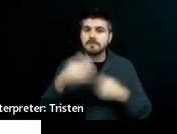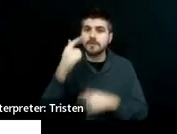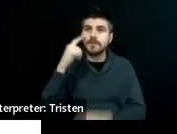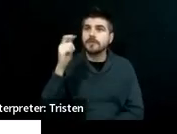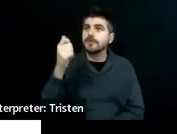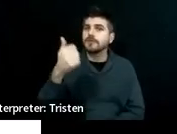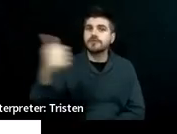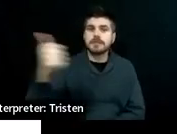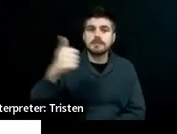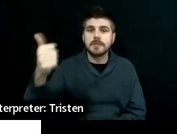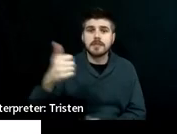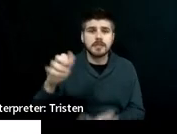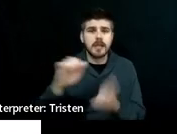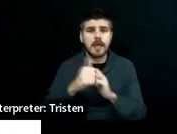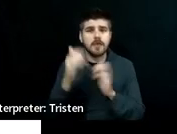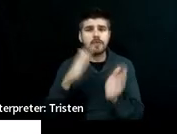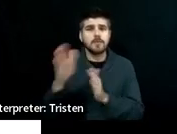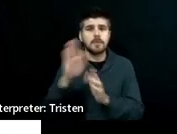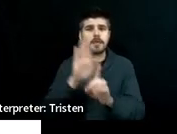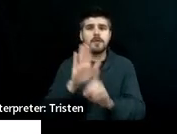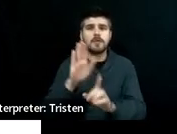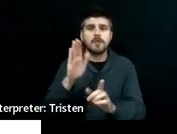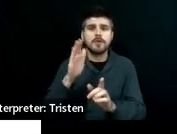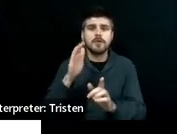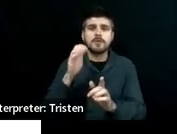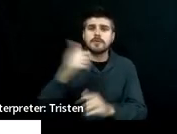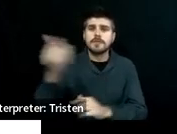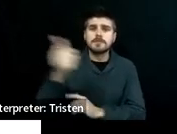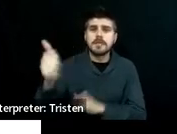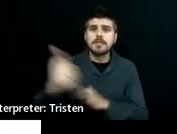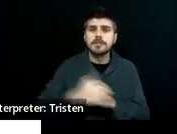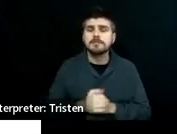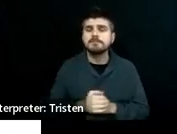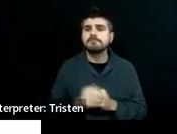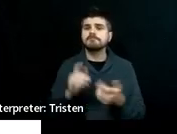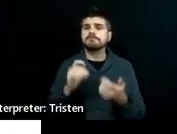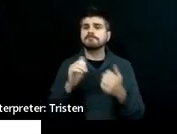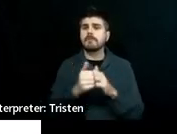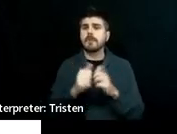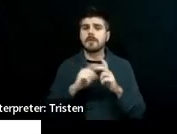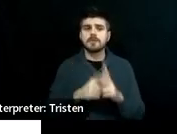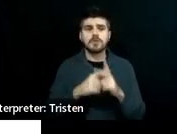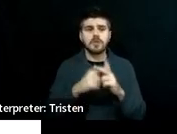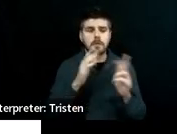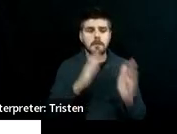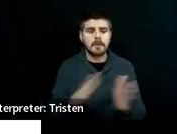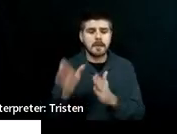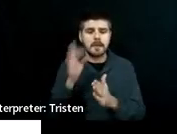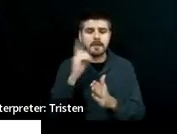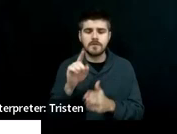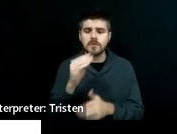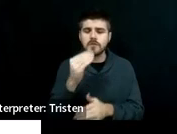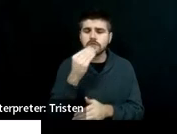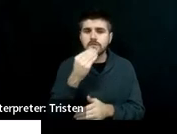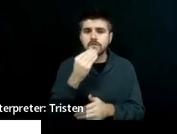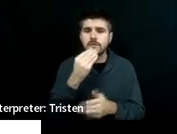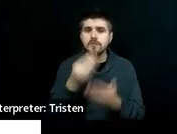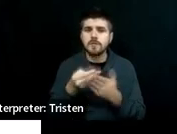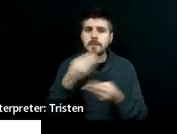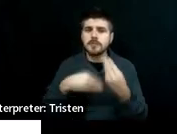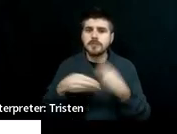right, how to plan for transportation costs, how to start planning for your food for the month,